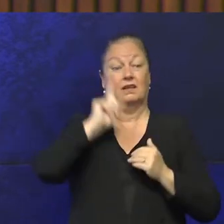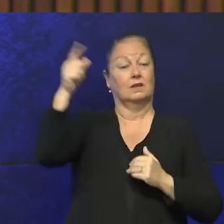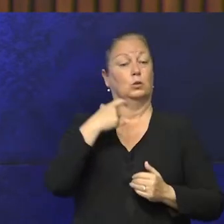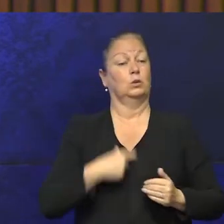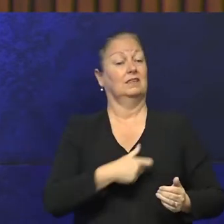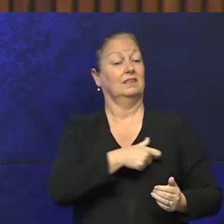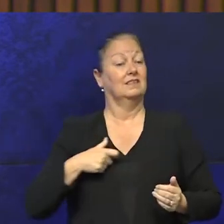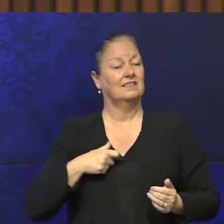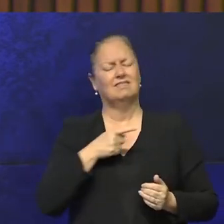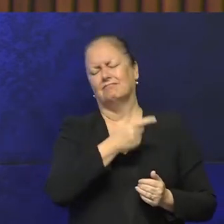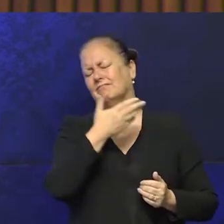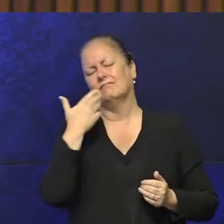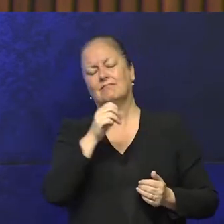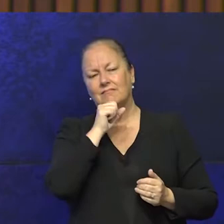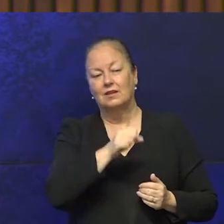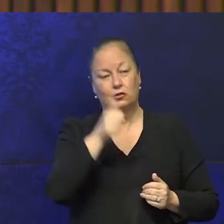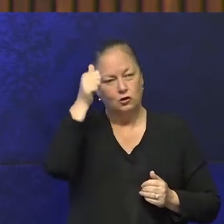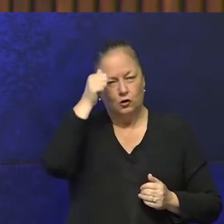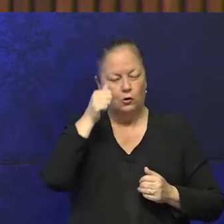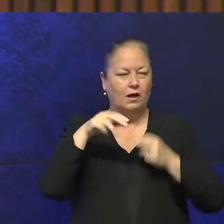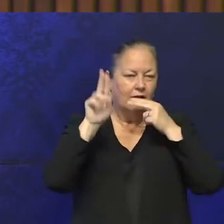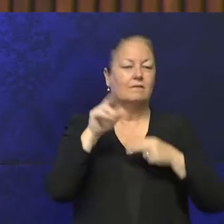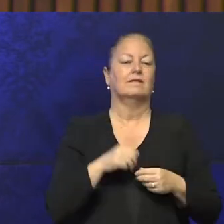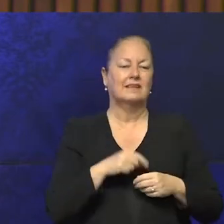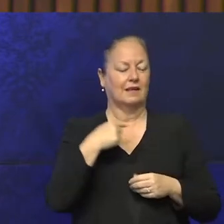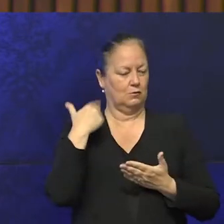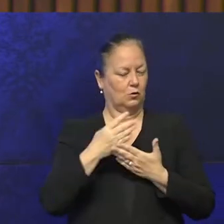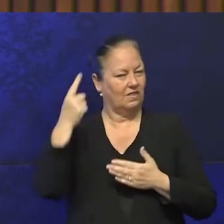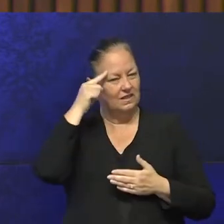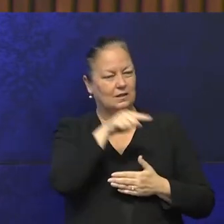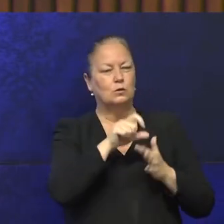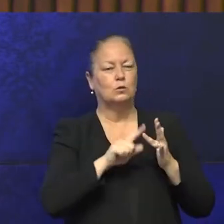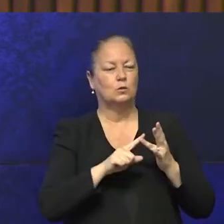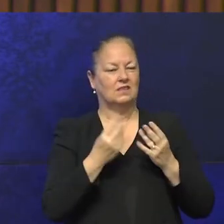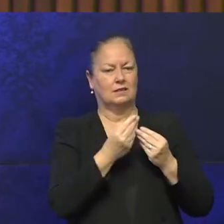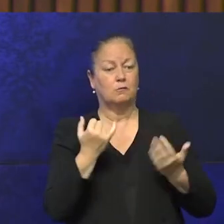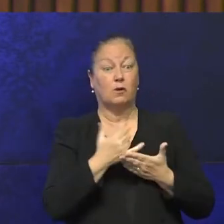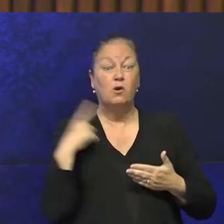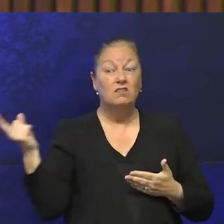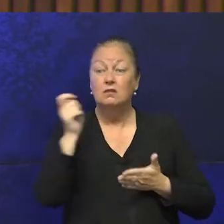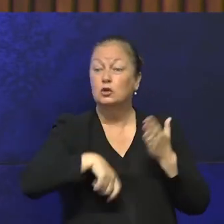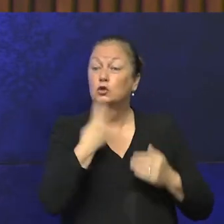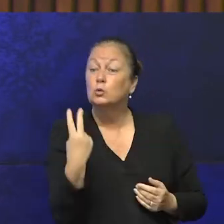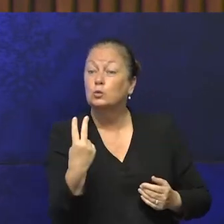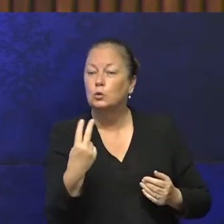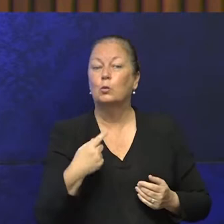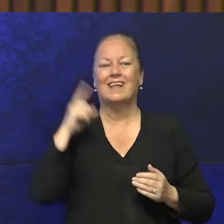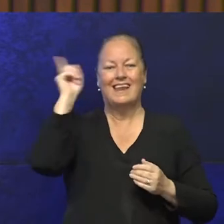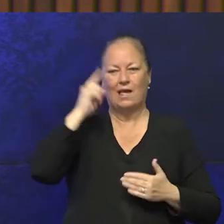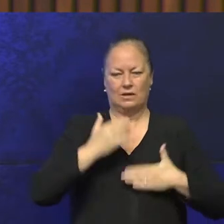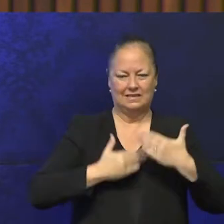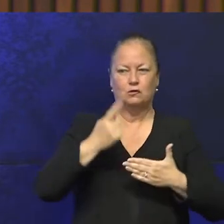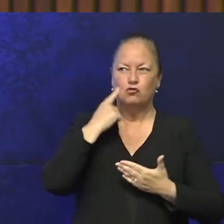that lovely man Adolf Hitler must have thought he'd done something right because he grabbed to him and we're in the process of trying to get him back,